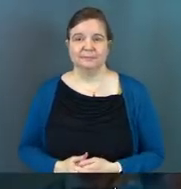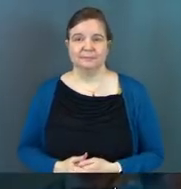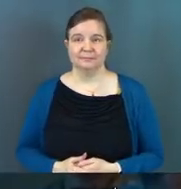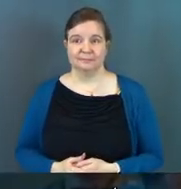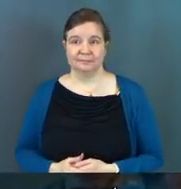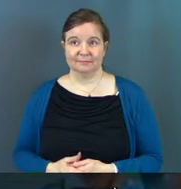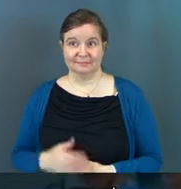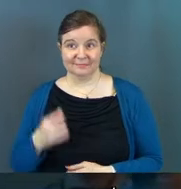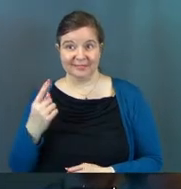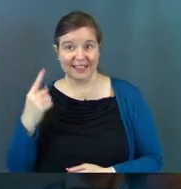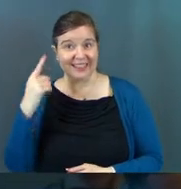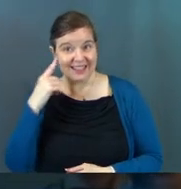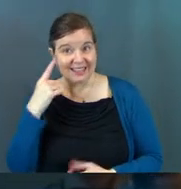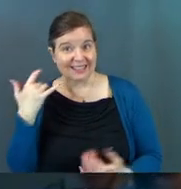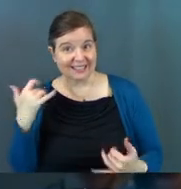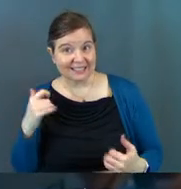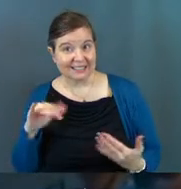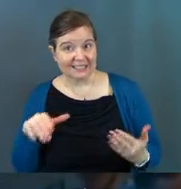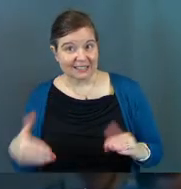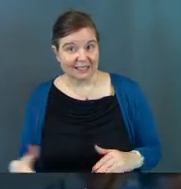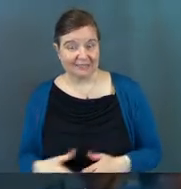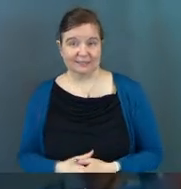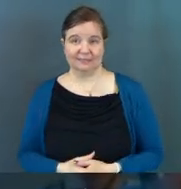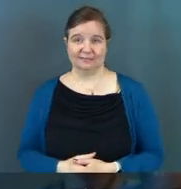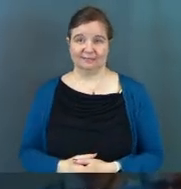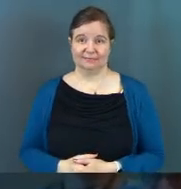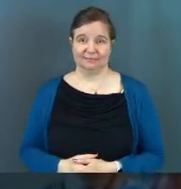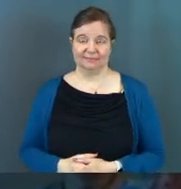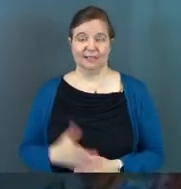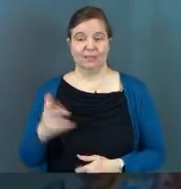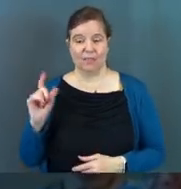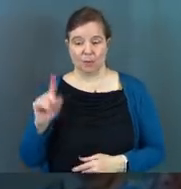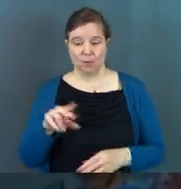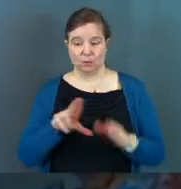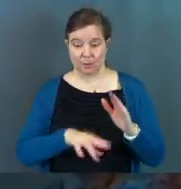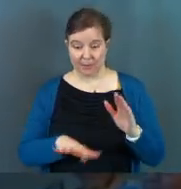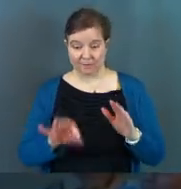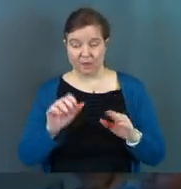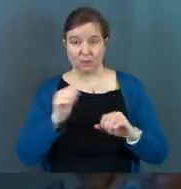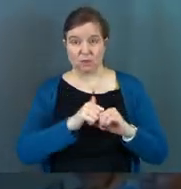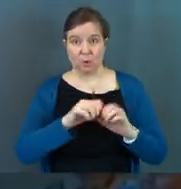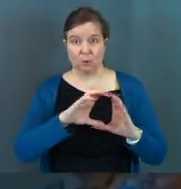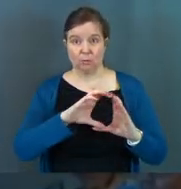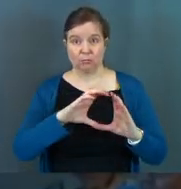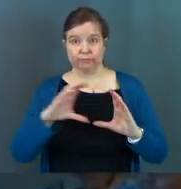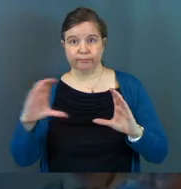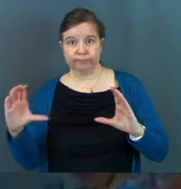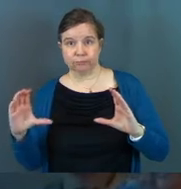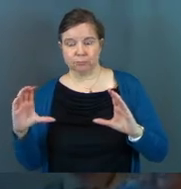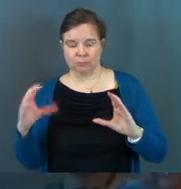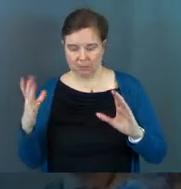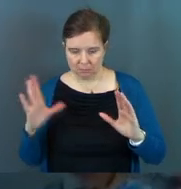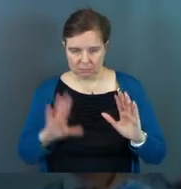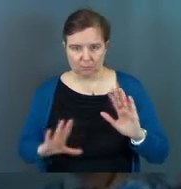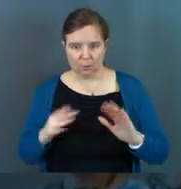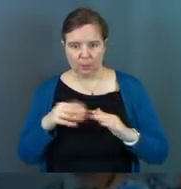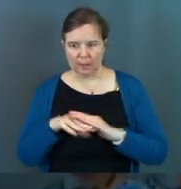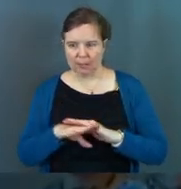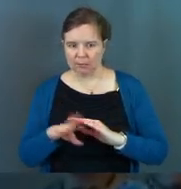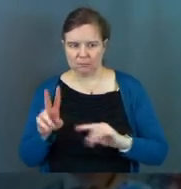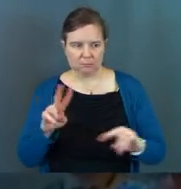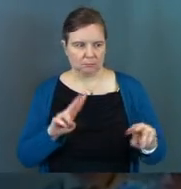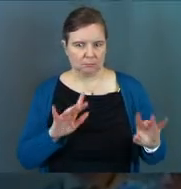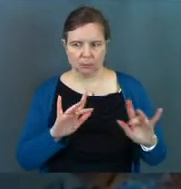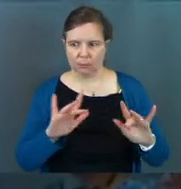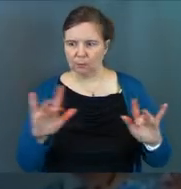You get the joke? They think he's still dead. They went to the tomb. They found the stone rolled away from the tomb. But when they entered, they did not